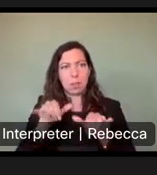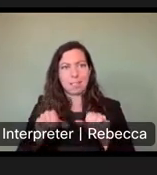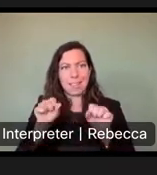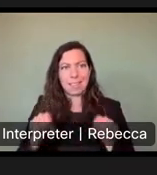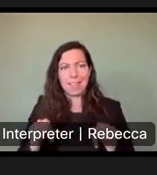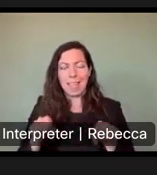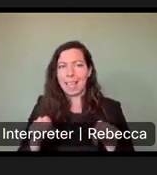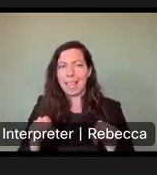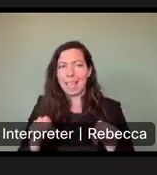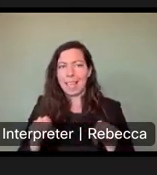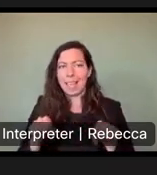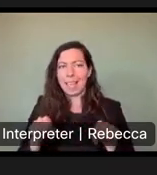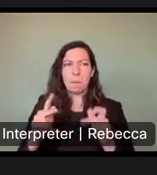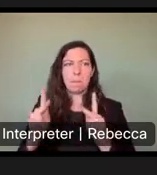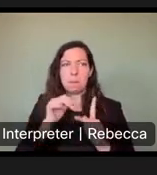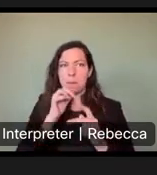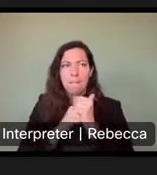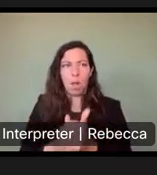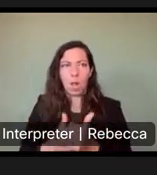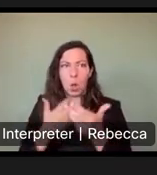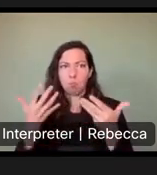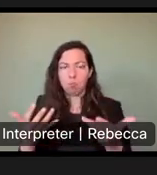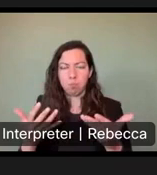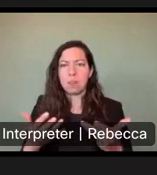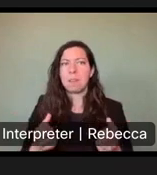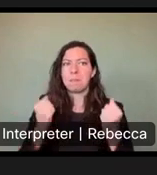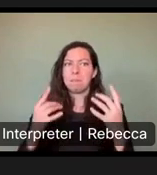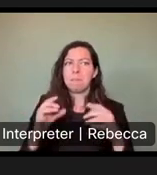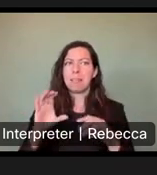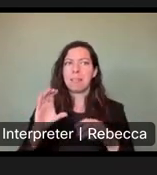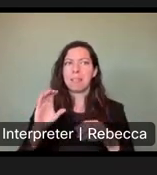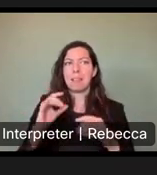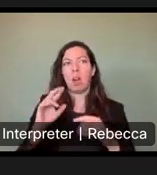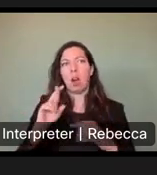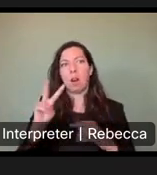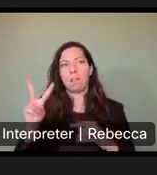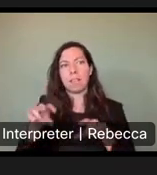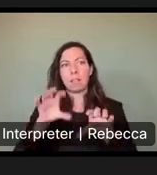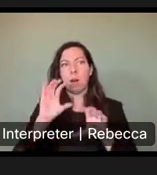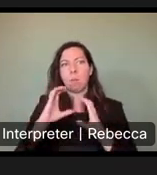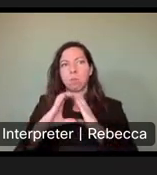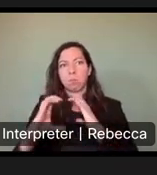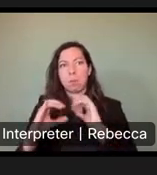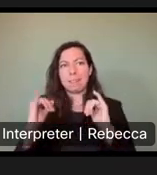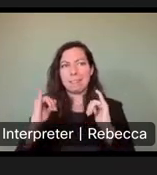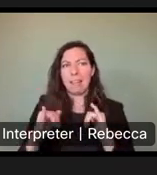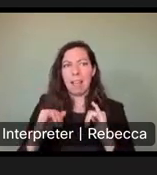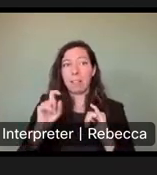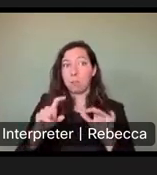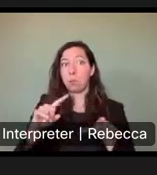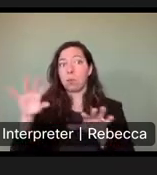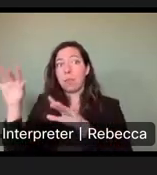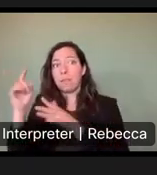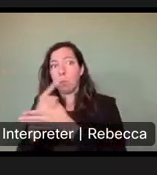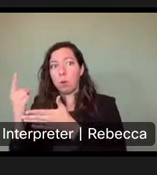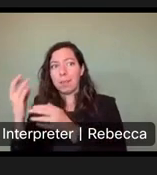who live there based on the site conditions. After 14 days, rules state, they must make it for a week. Enforcement is